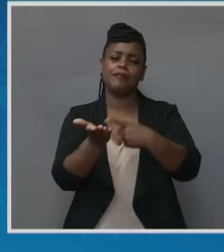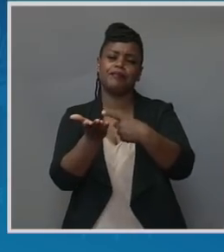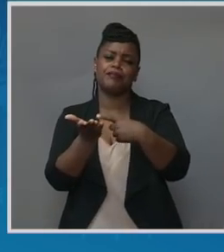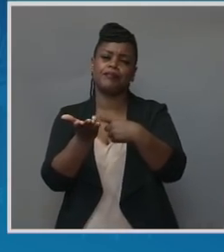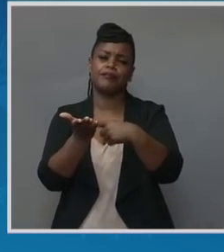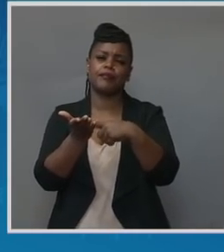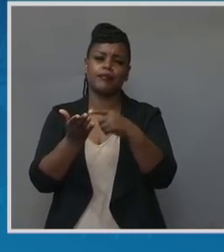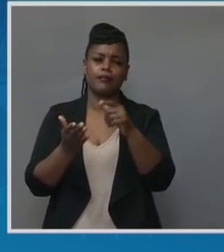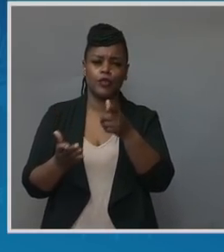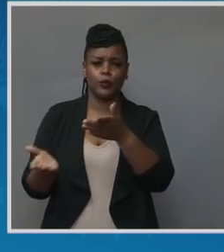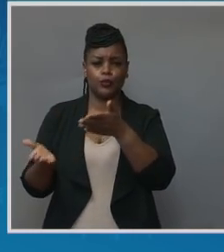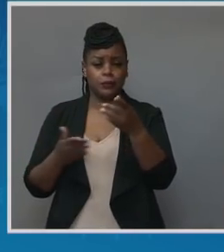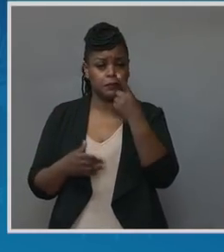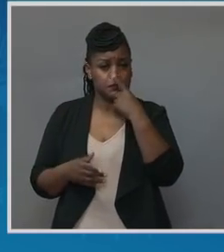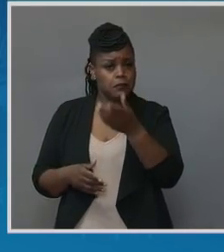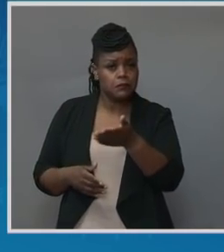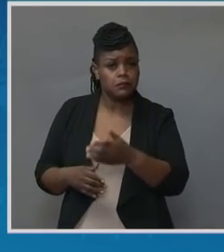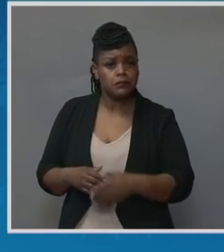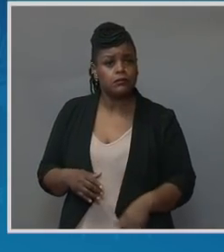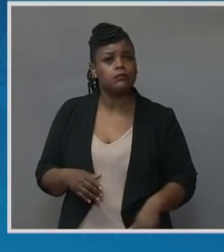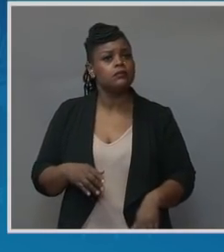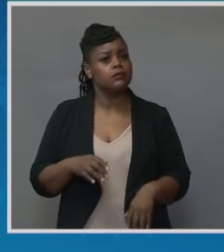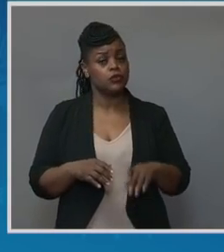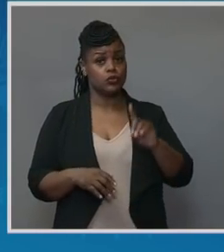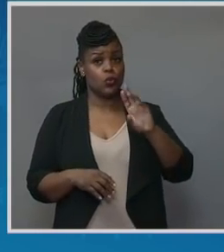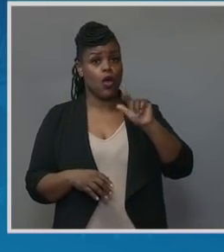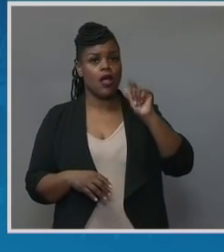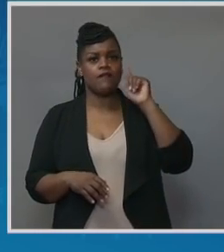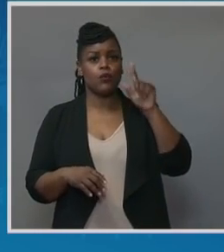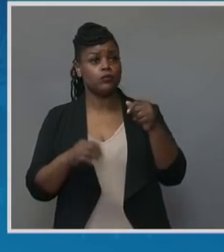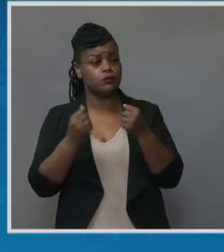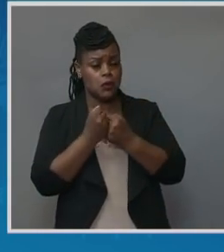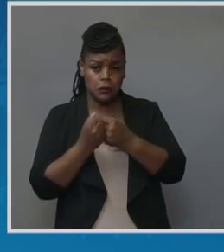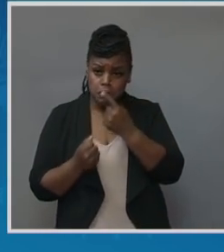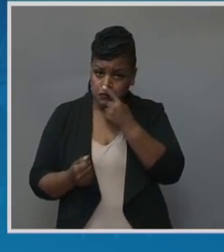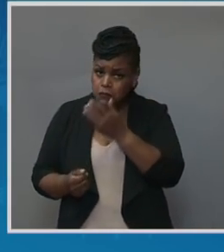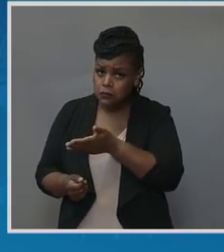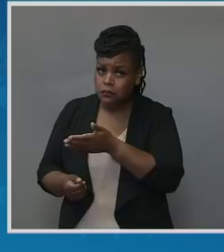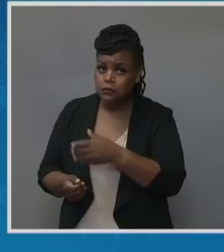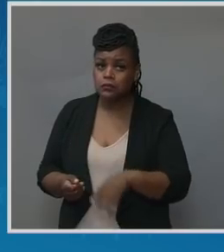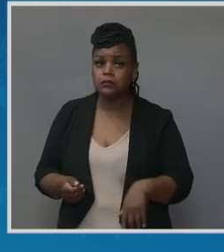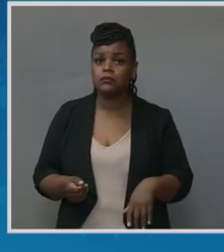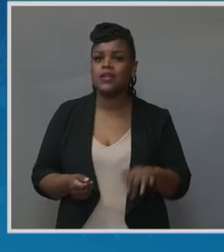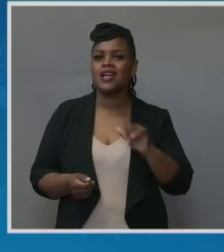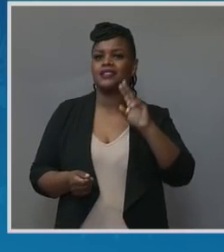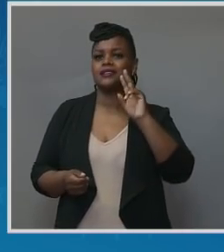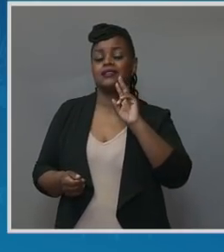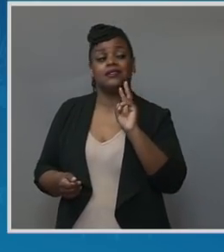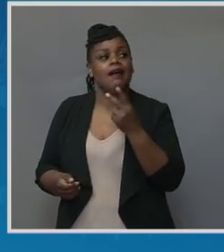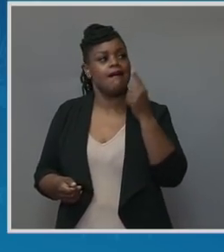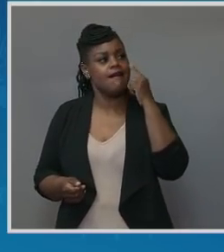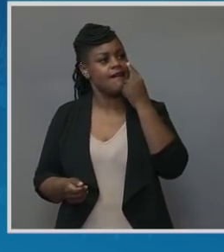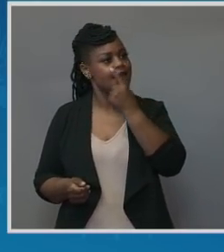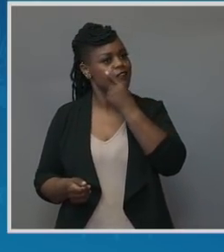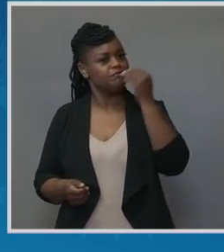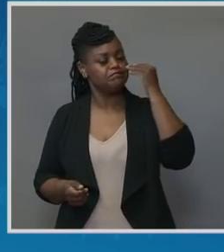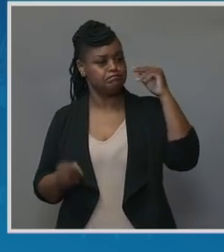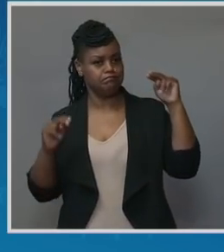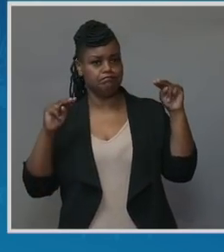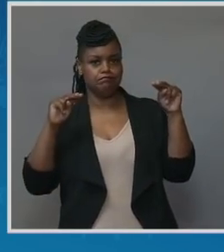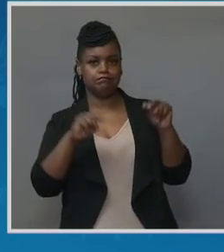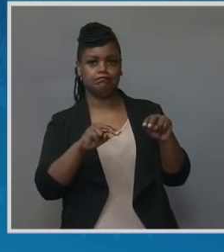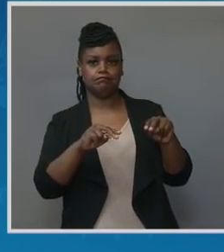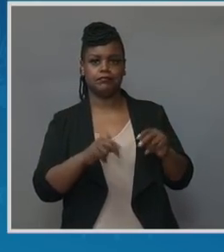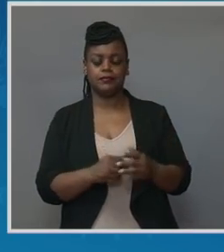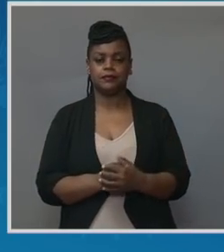It's the support. It's having an extra set of eyes. It's not always what you think. It's not always helping you to bounce on a